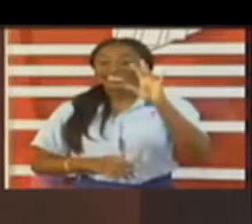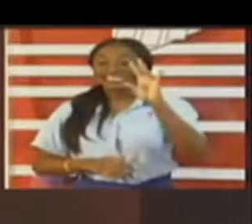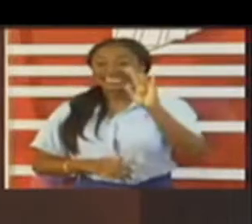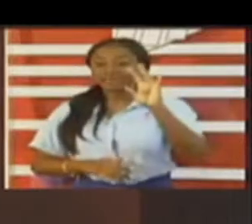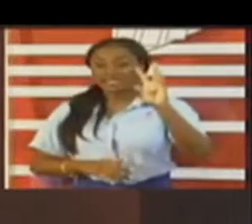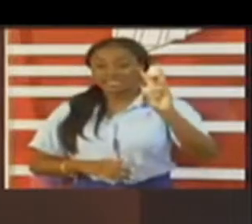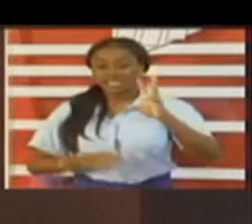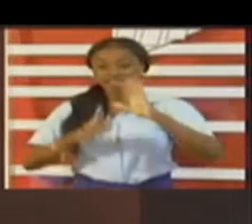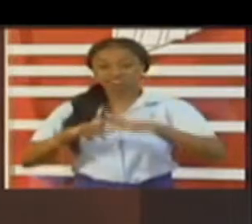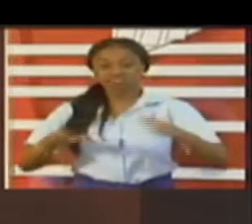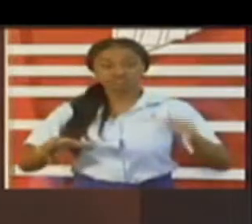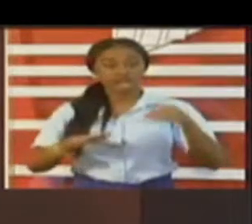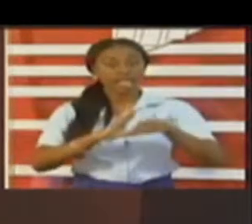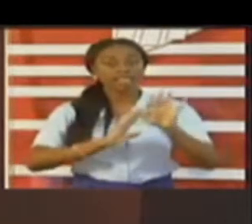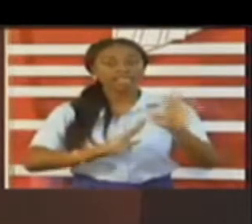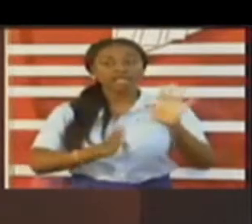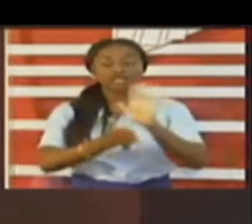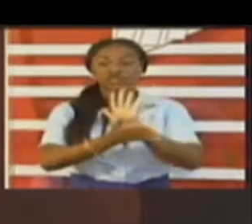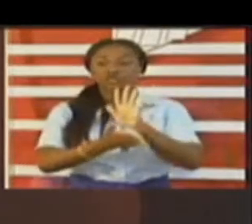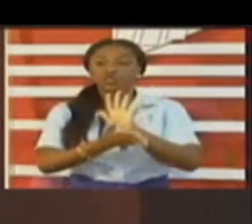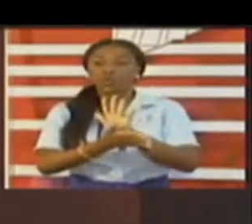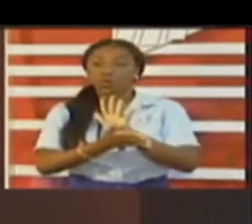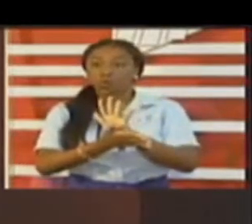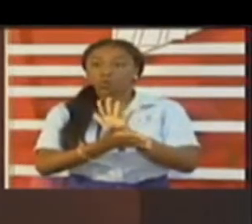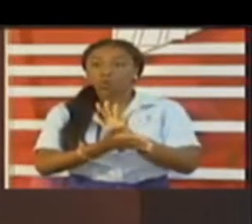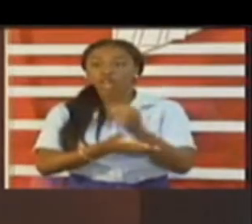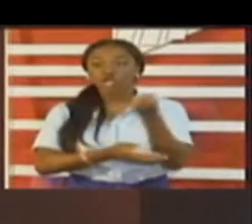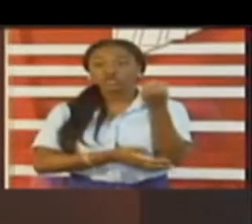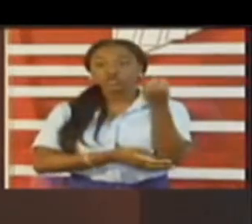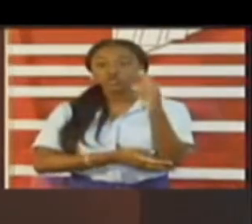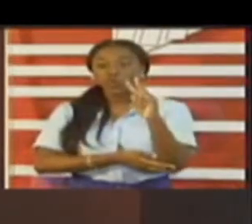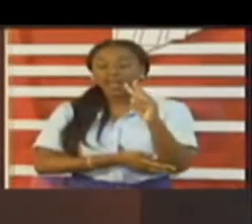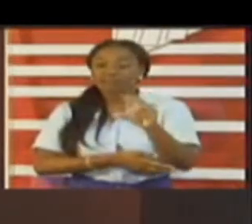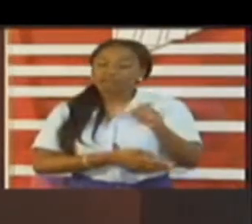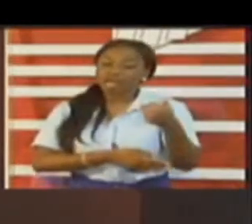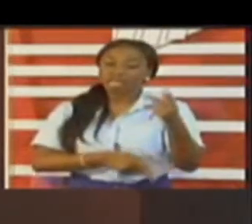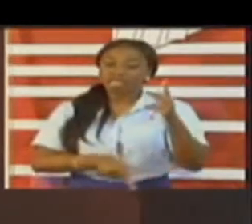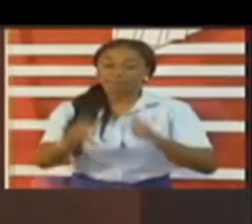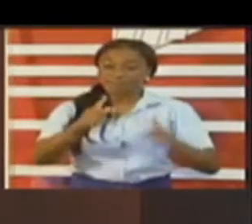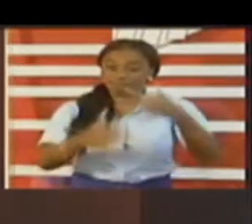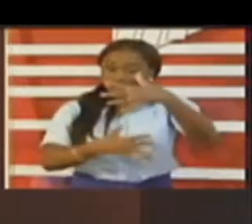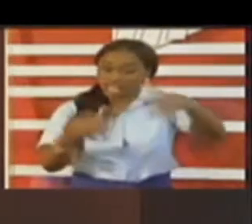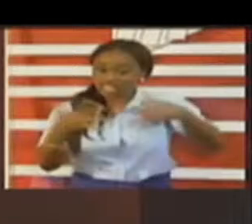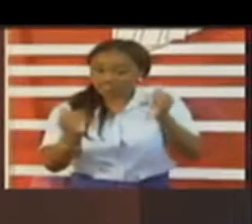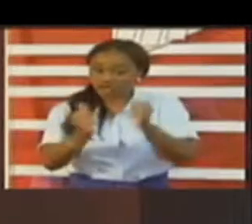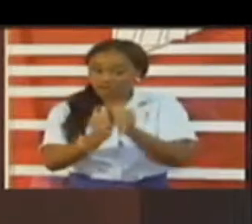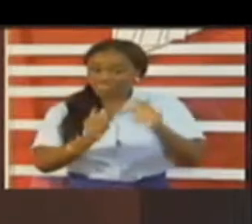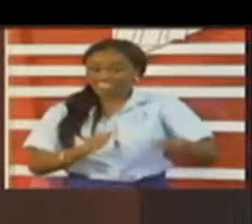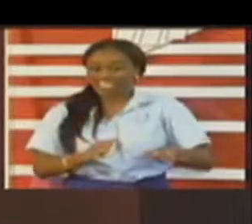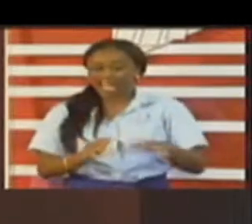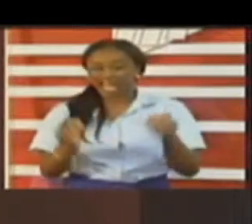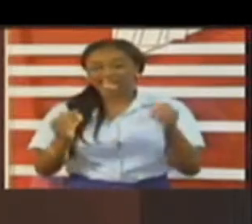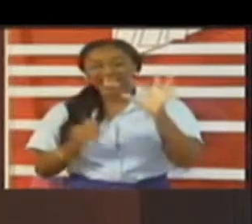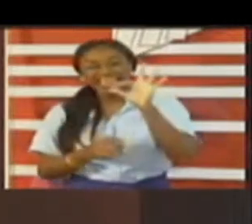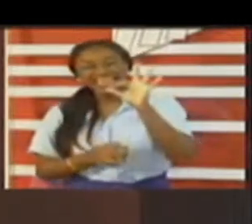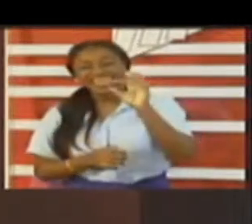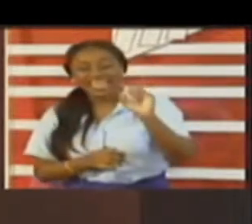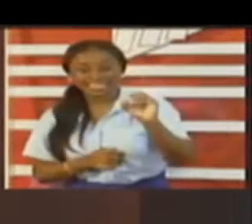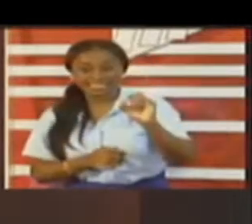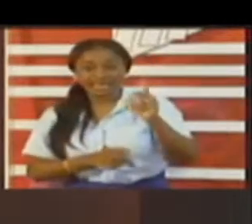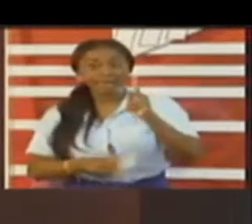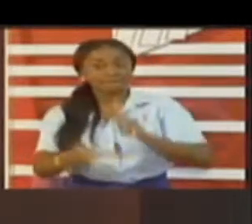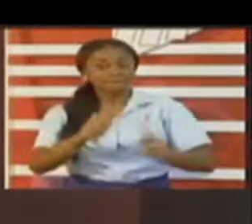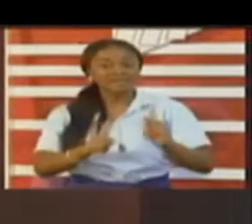children in that school. We have at least 12 or so other persons. So we're close to 90 individuals as primary contacts from